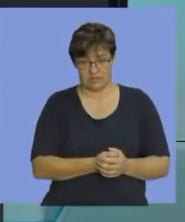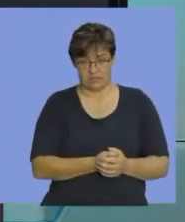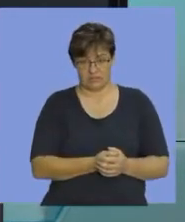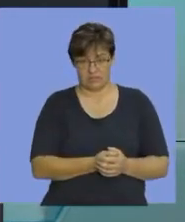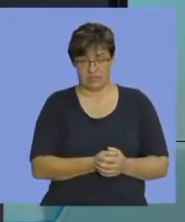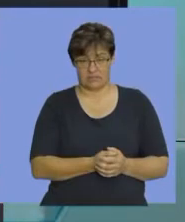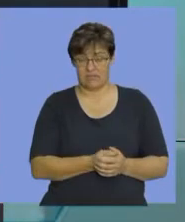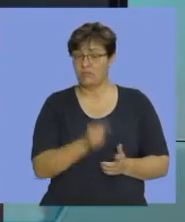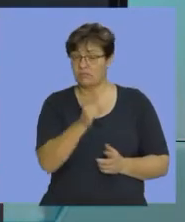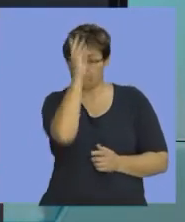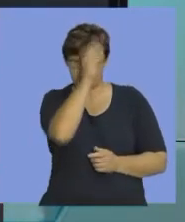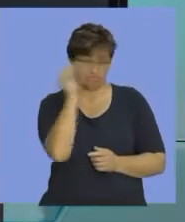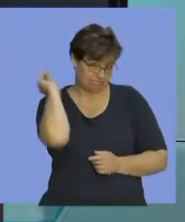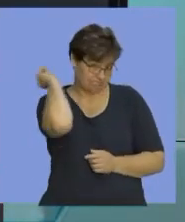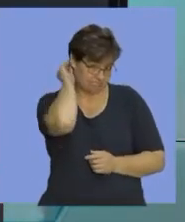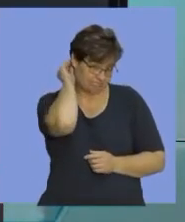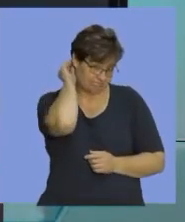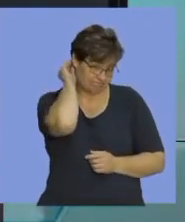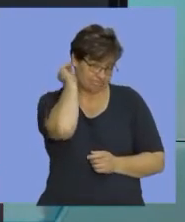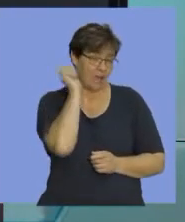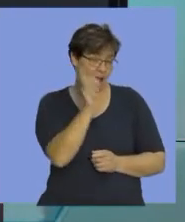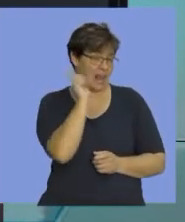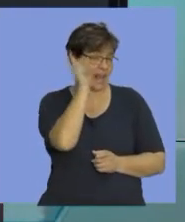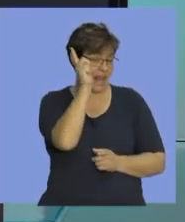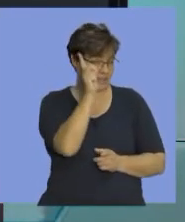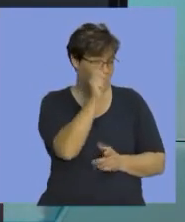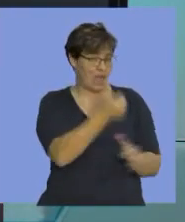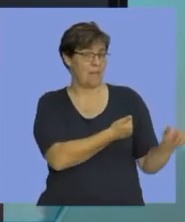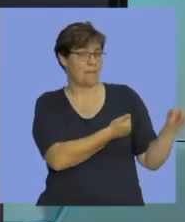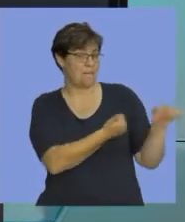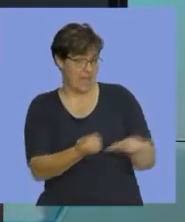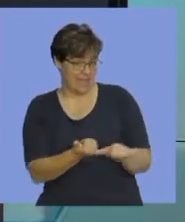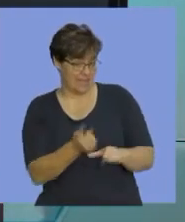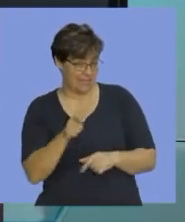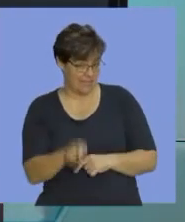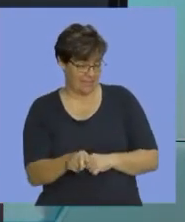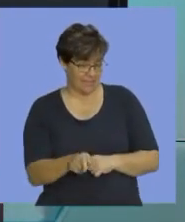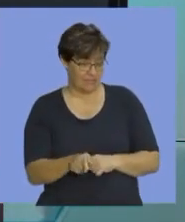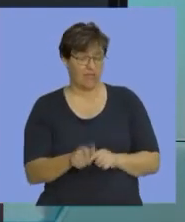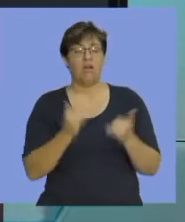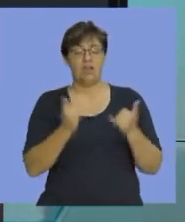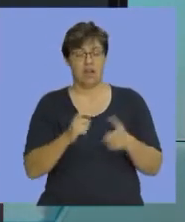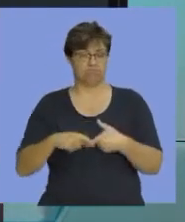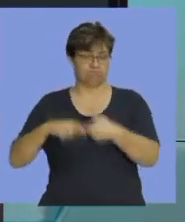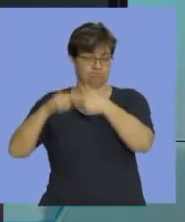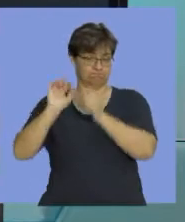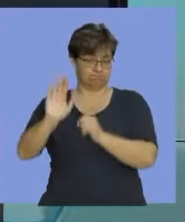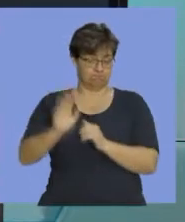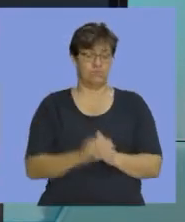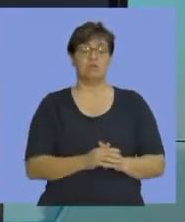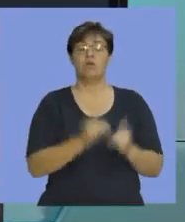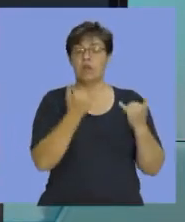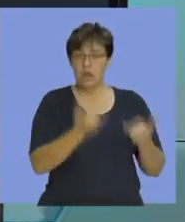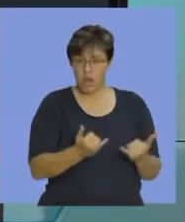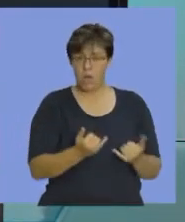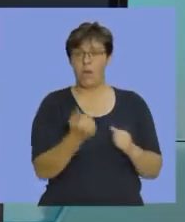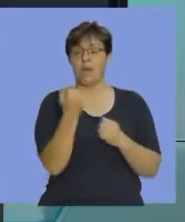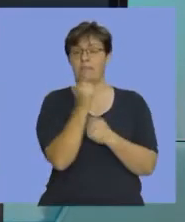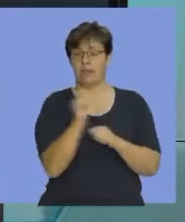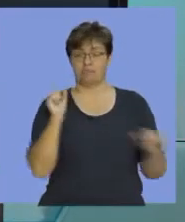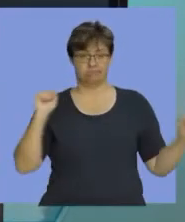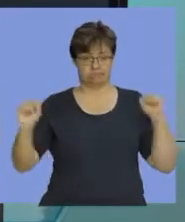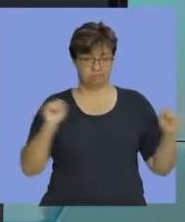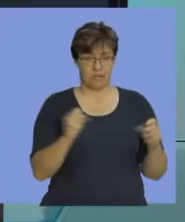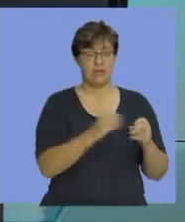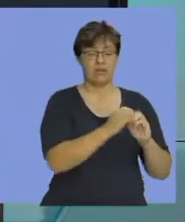Right? So, keep this in the back of your mind. We'll come back to it at a later stage. For now, we know that they are manufacturing and